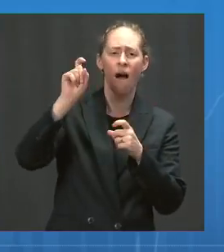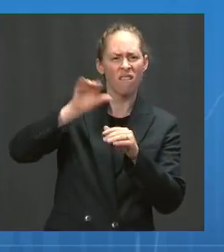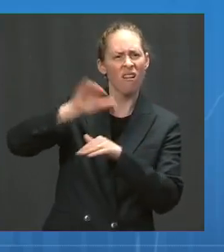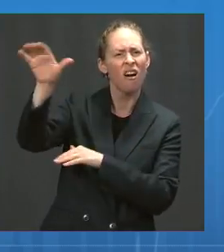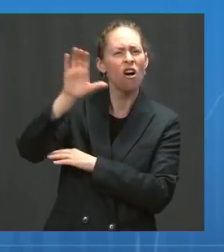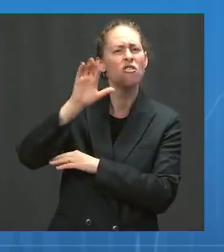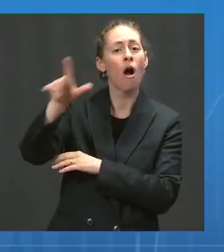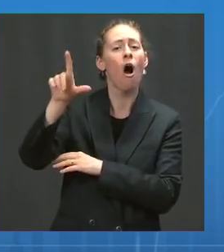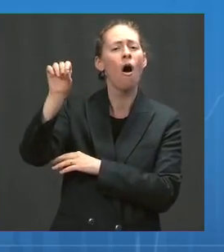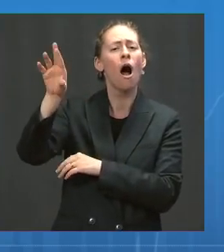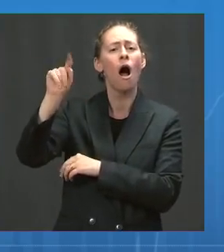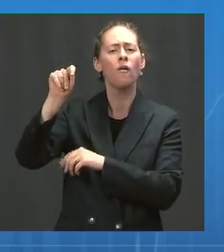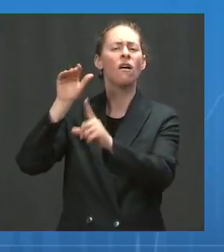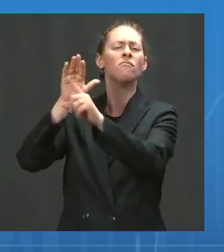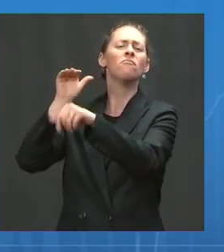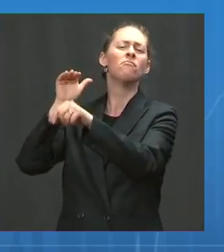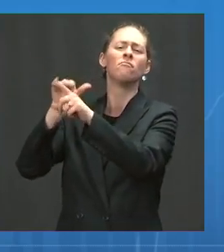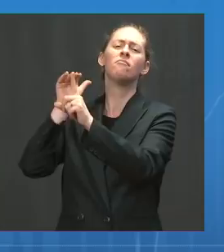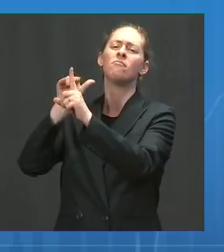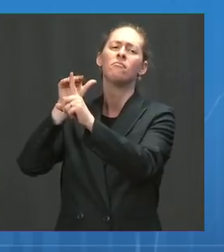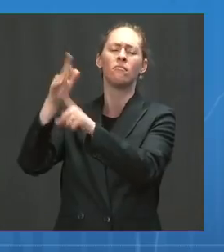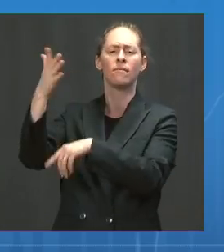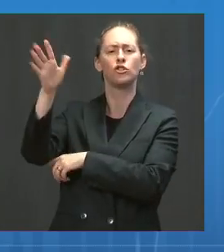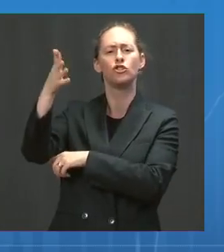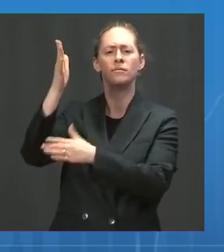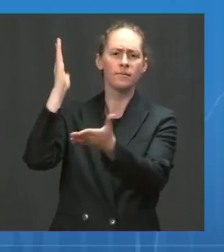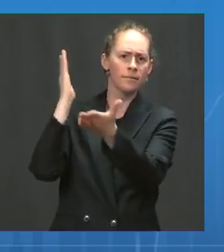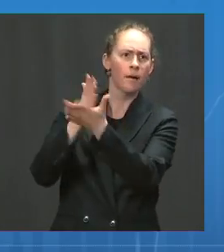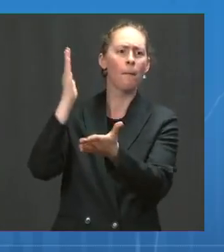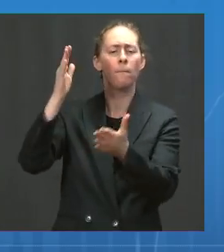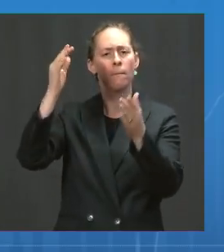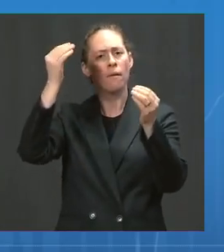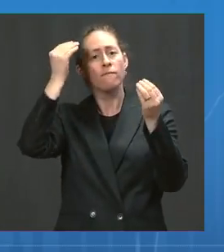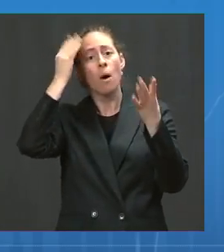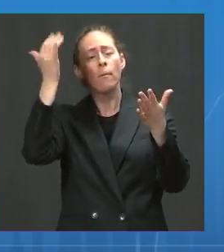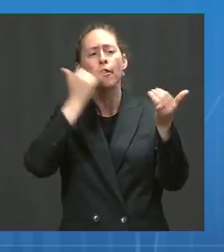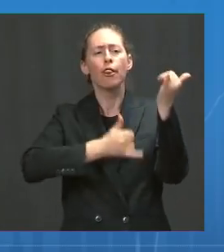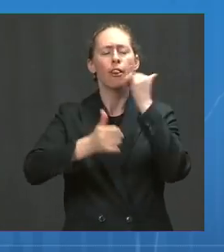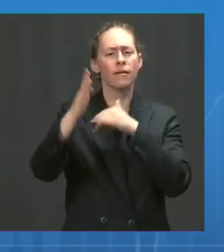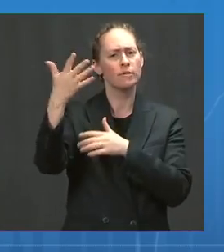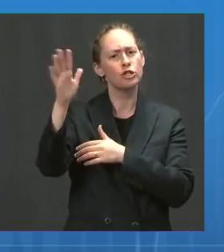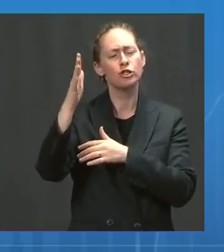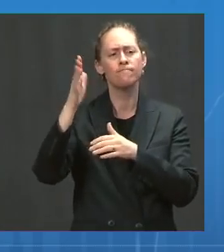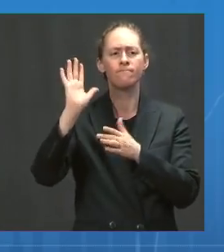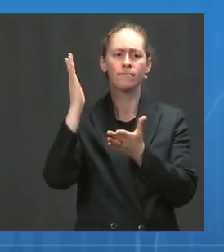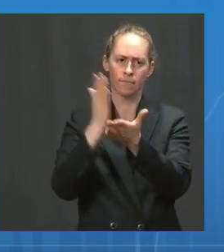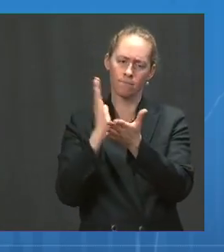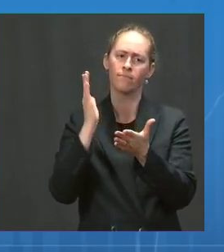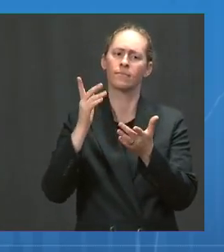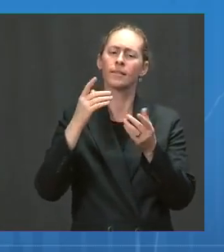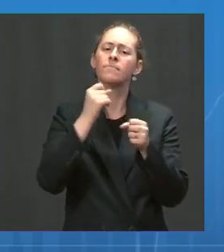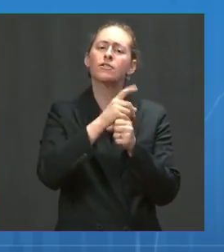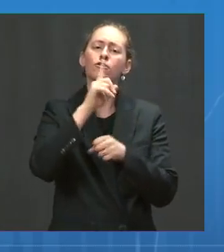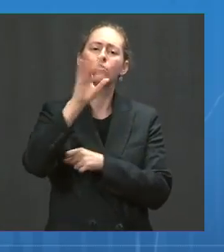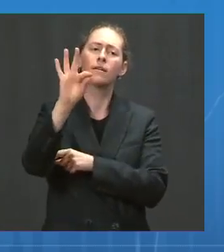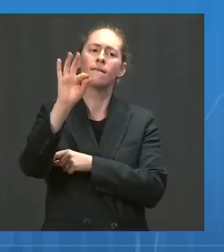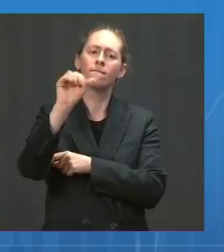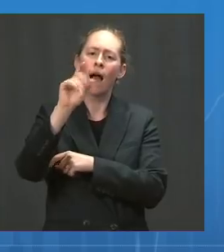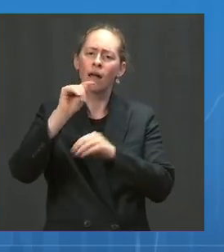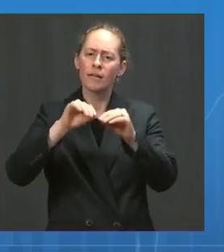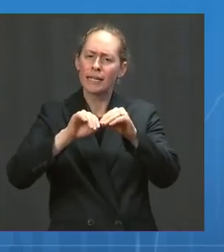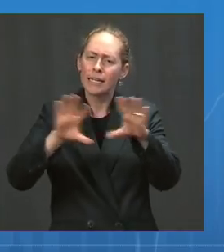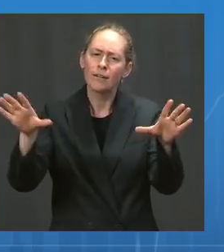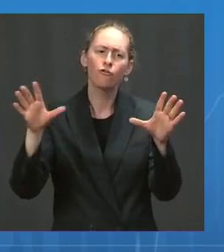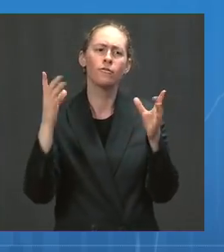and to help get the facts out to your friends, families, and communities so that we're protecting our fellow Americans, not